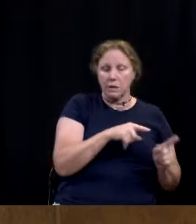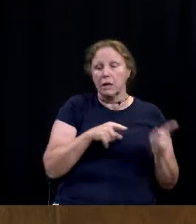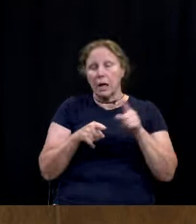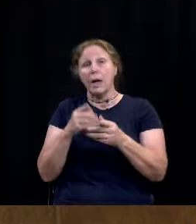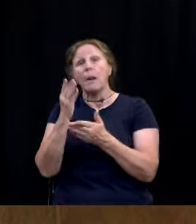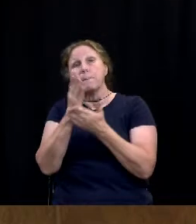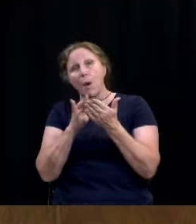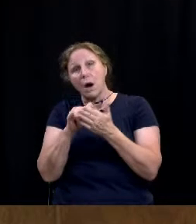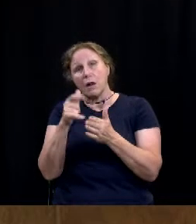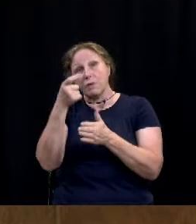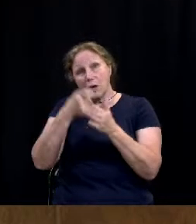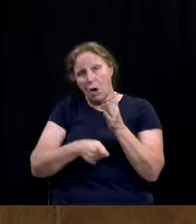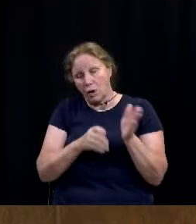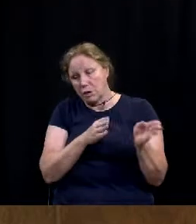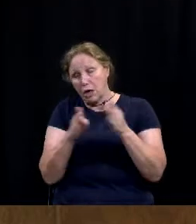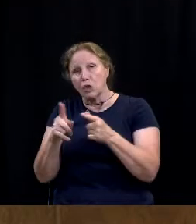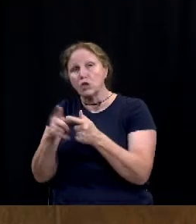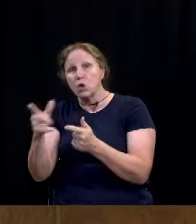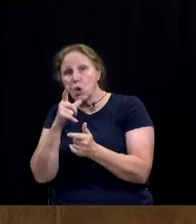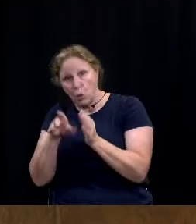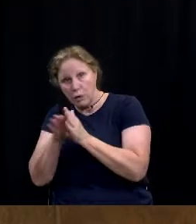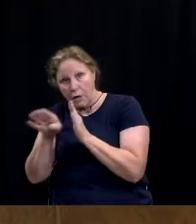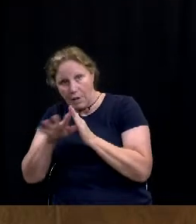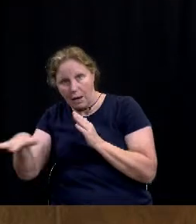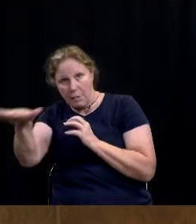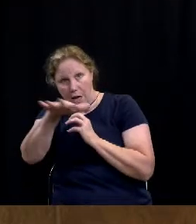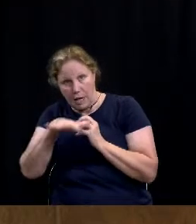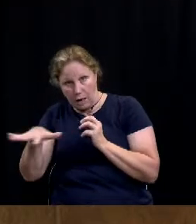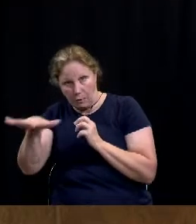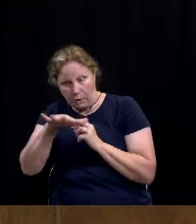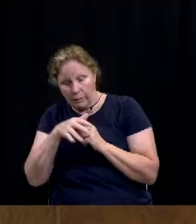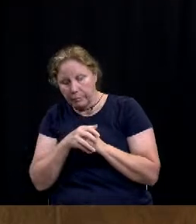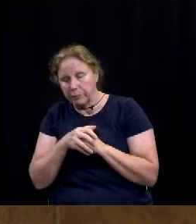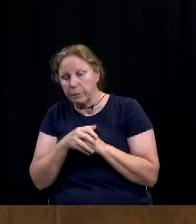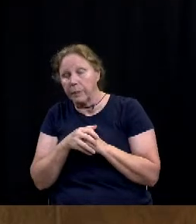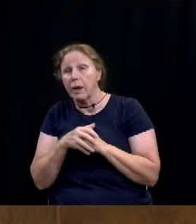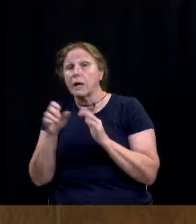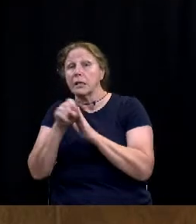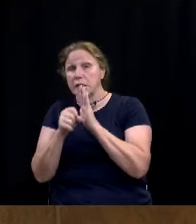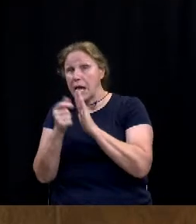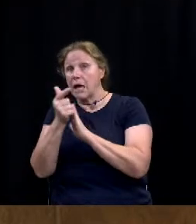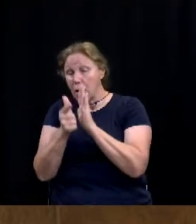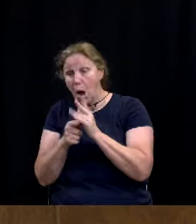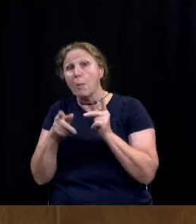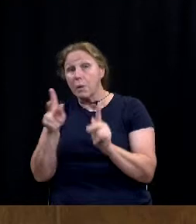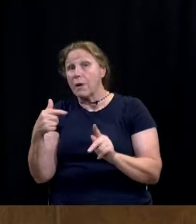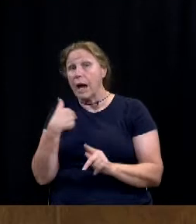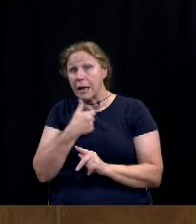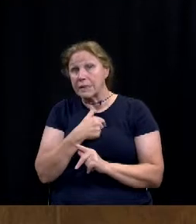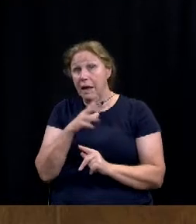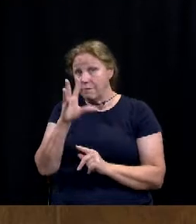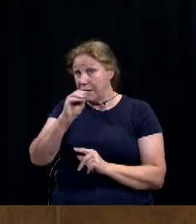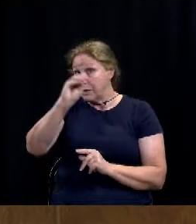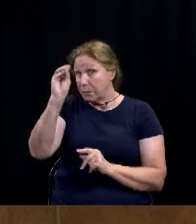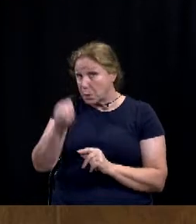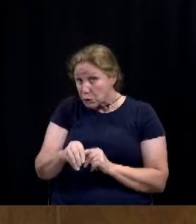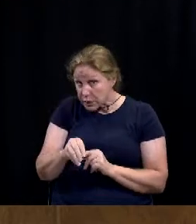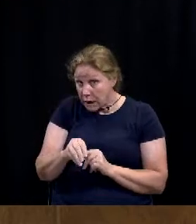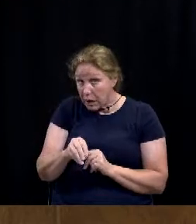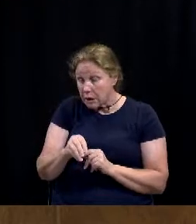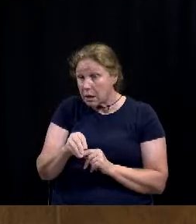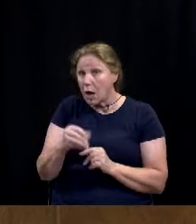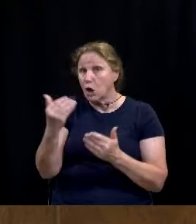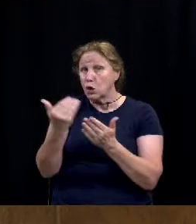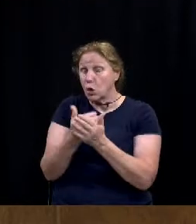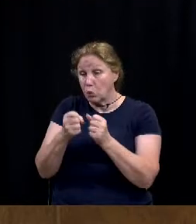portion of the cost to new development and new growth. While state law does allow Waco to recover 50% of the cost for